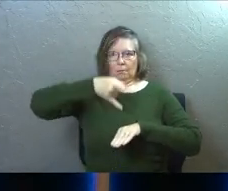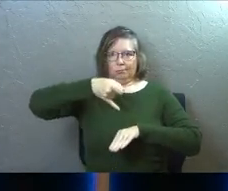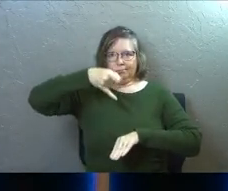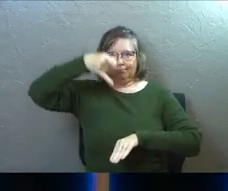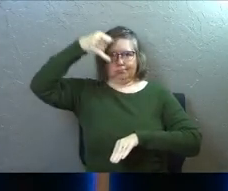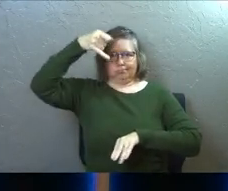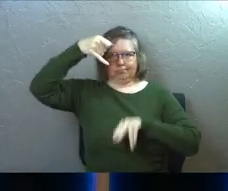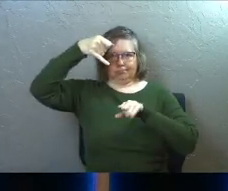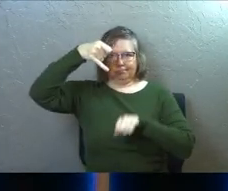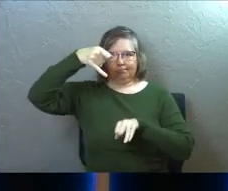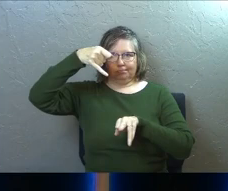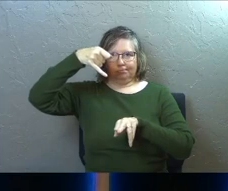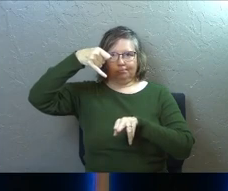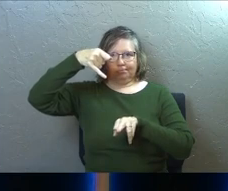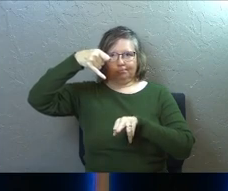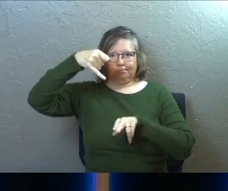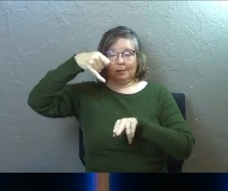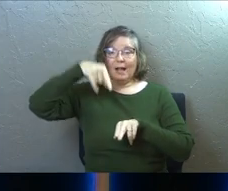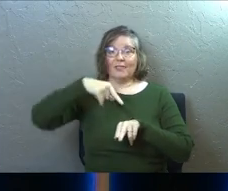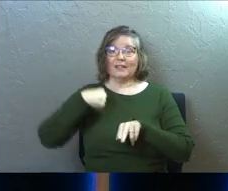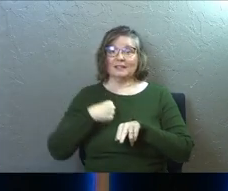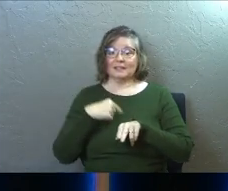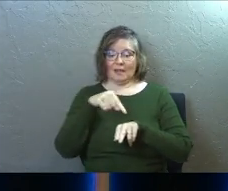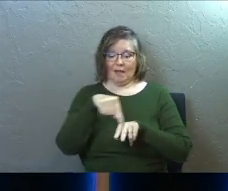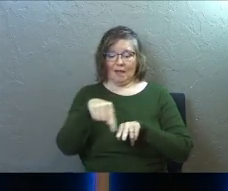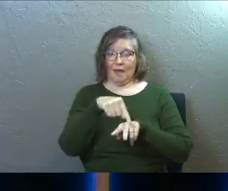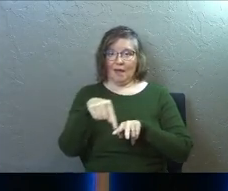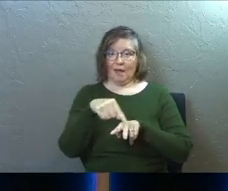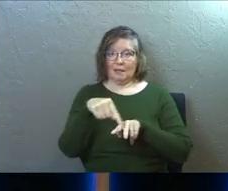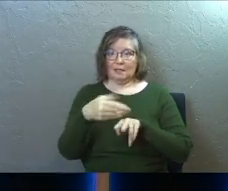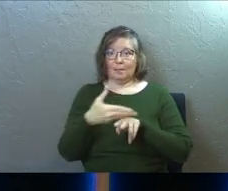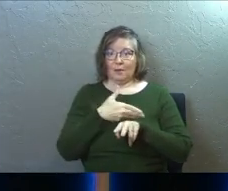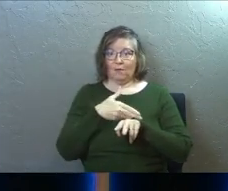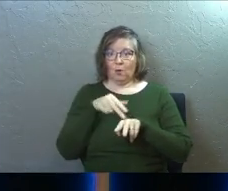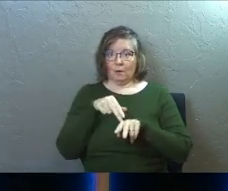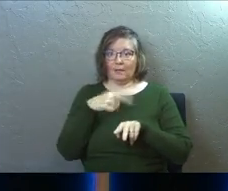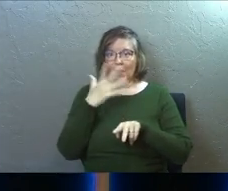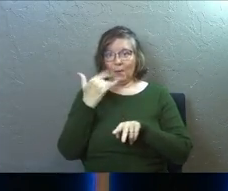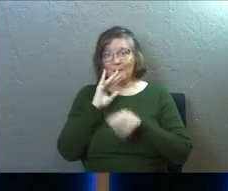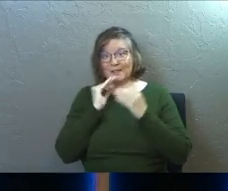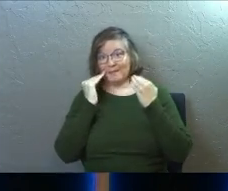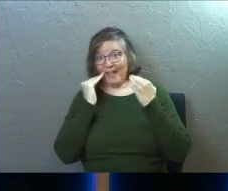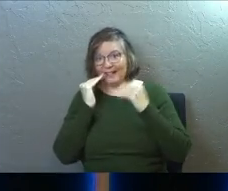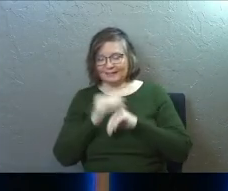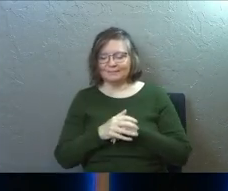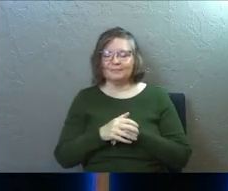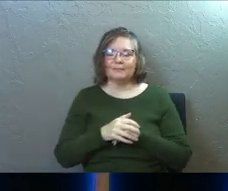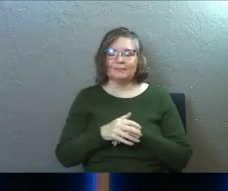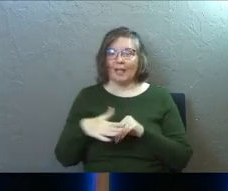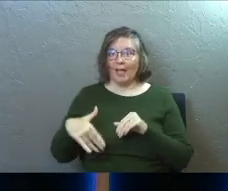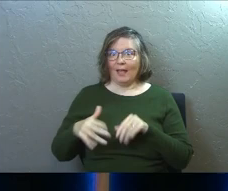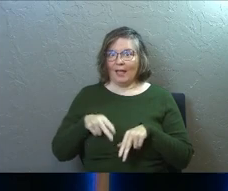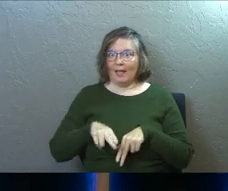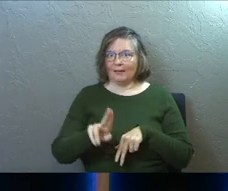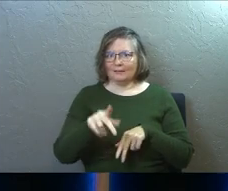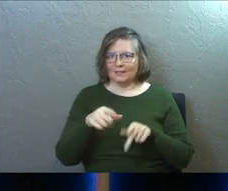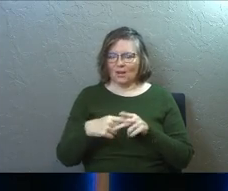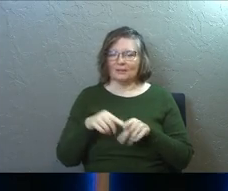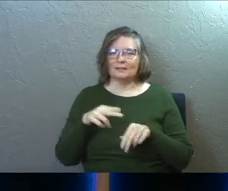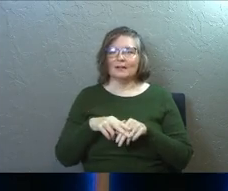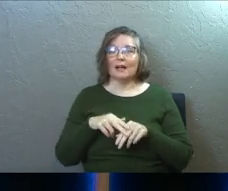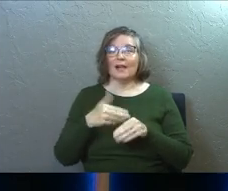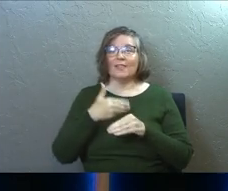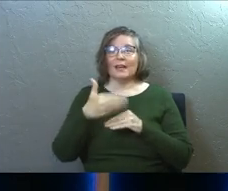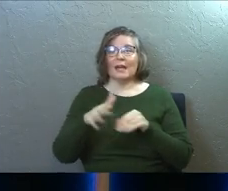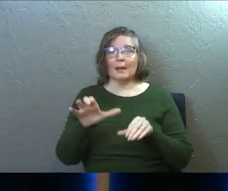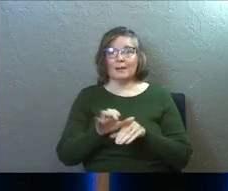point and this is us down at the ground right before we went on. That's why we're smiling. And the